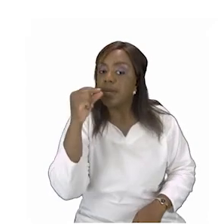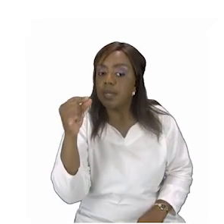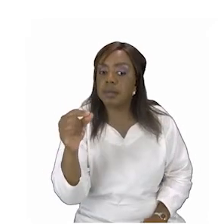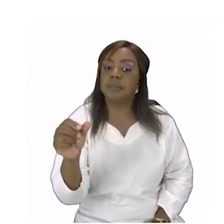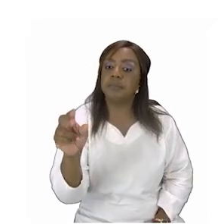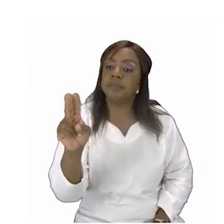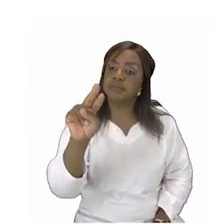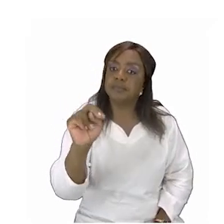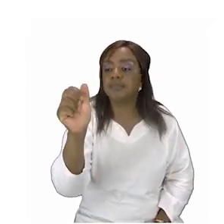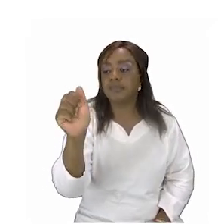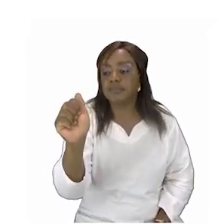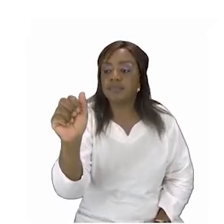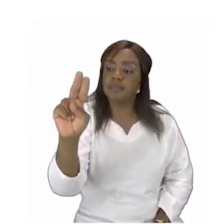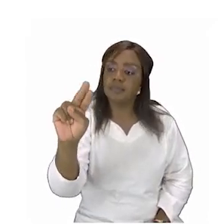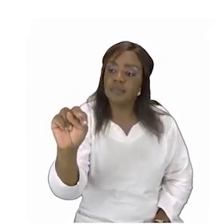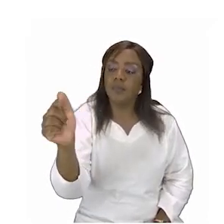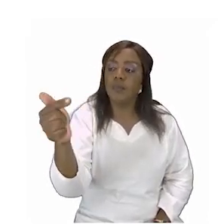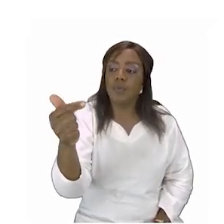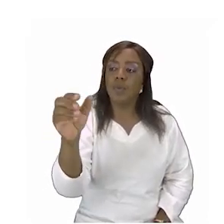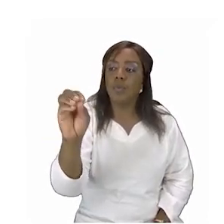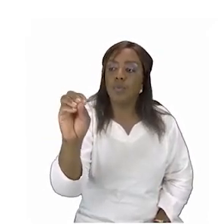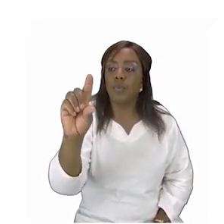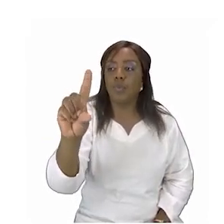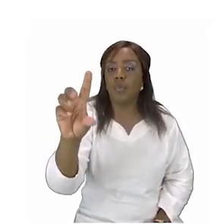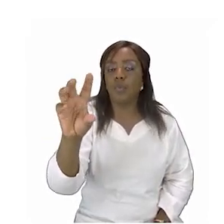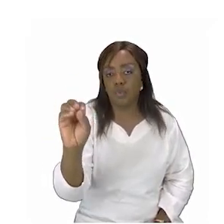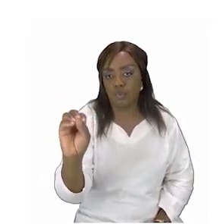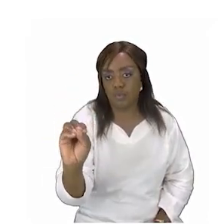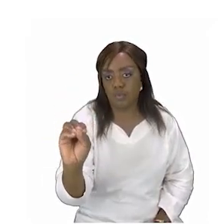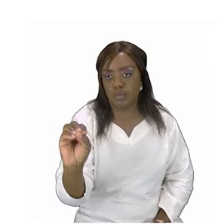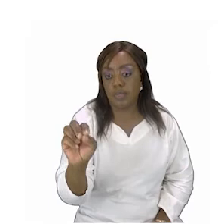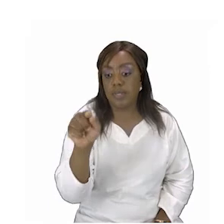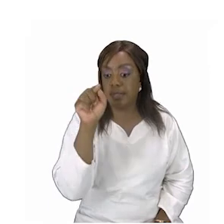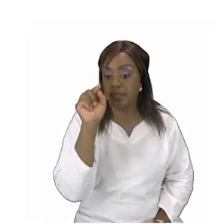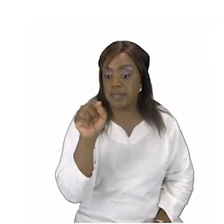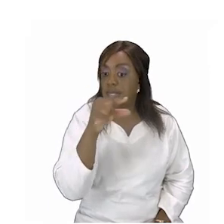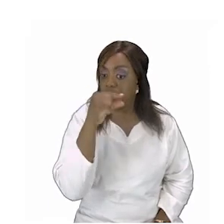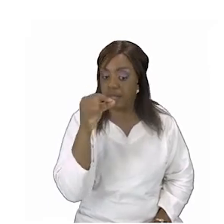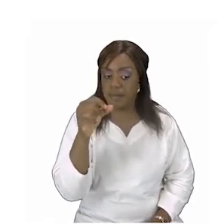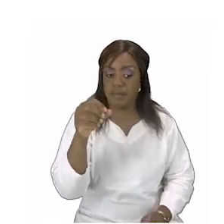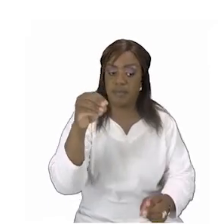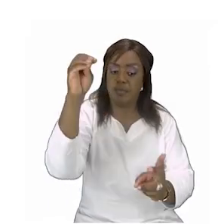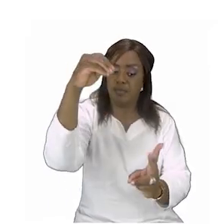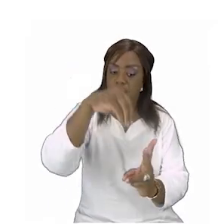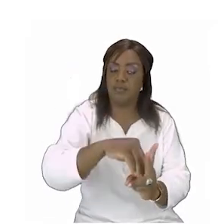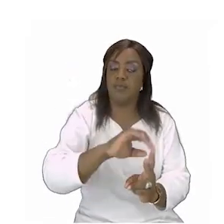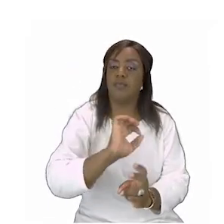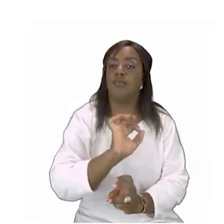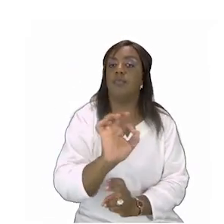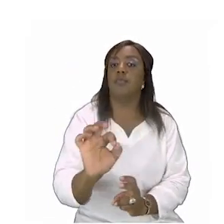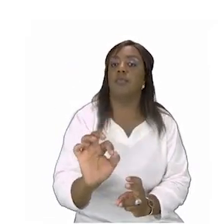has the last name or the surname nangolo is part of your family and